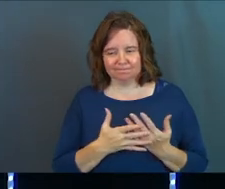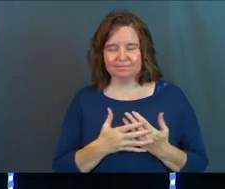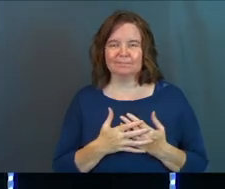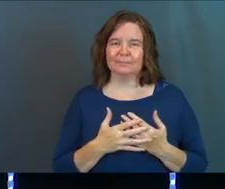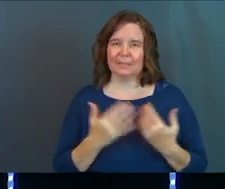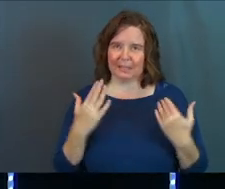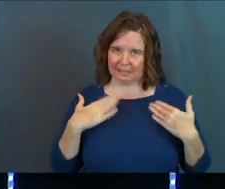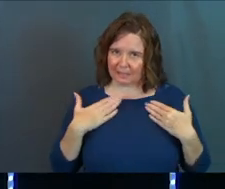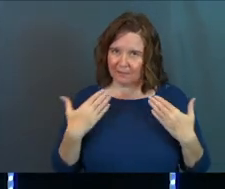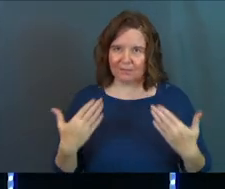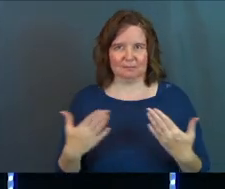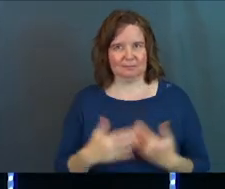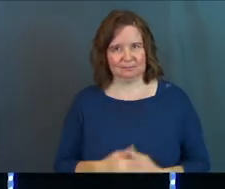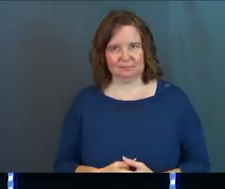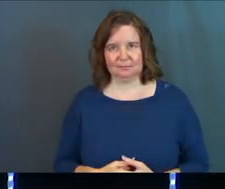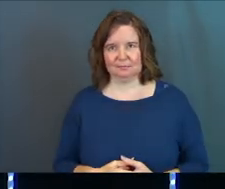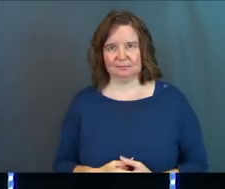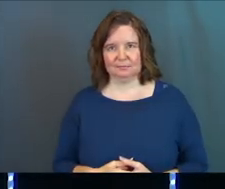Give in.